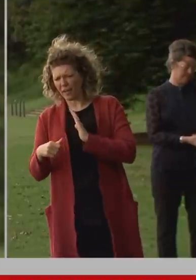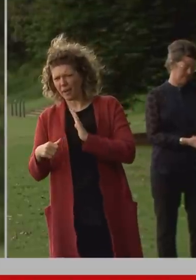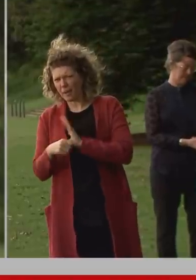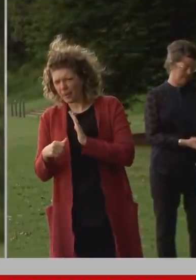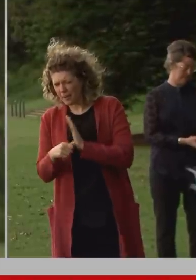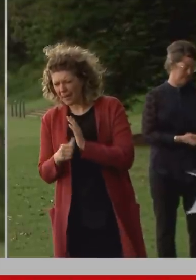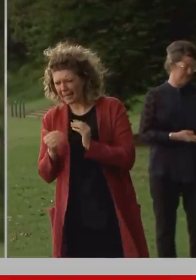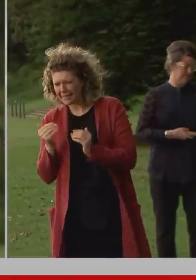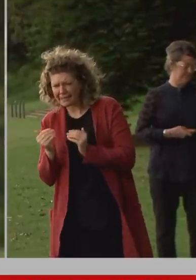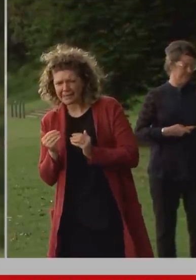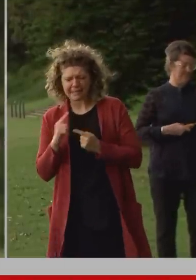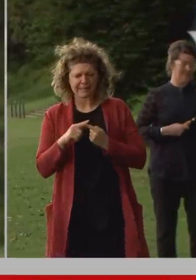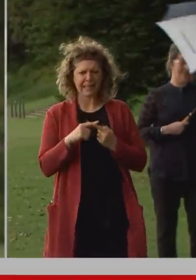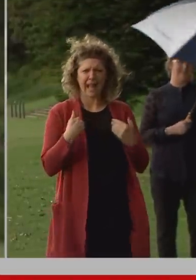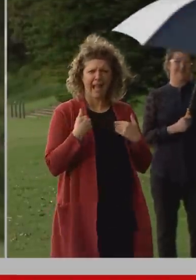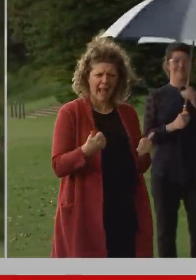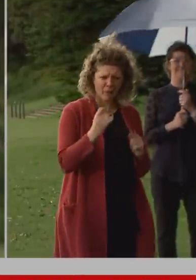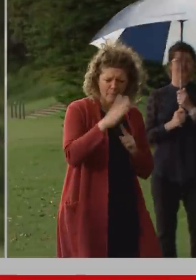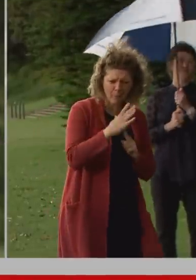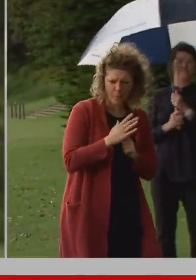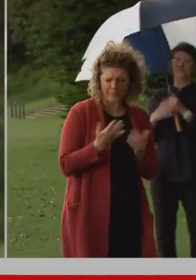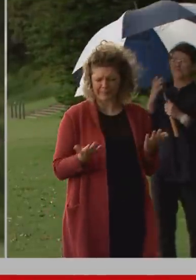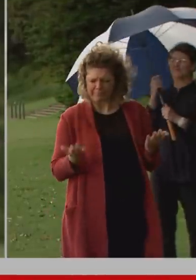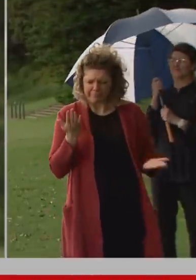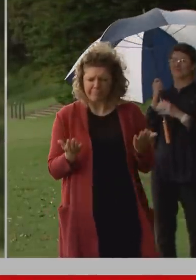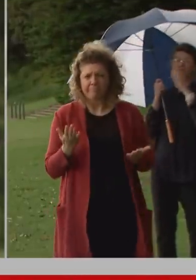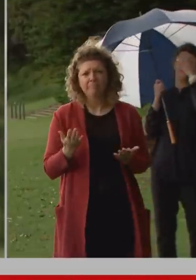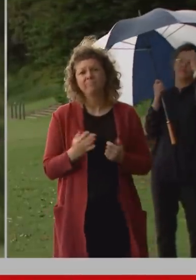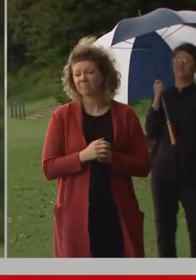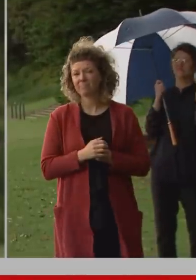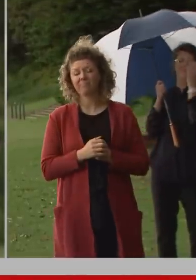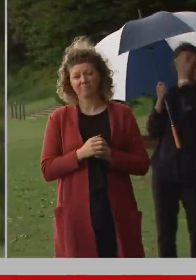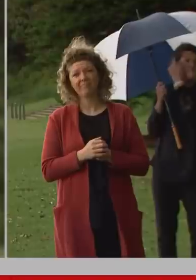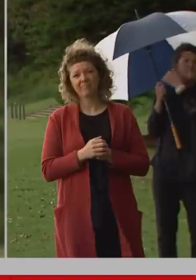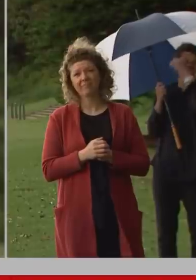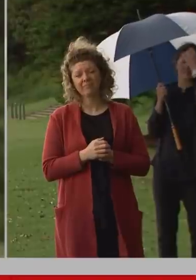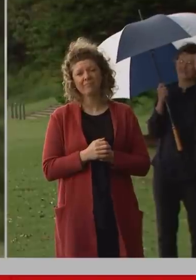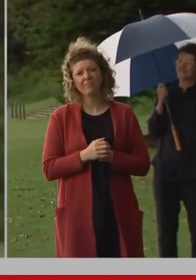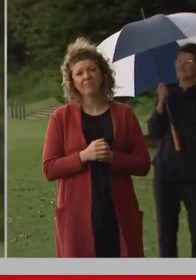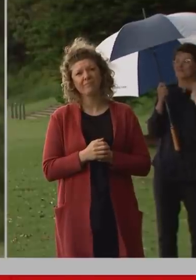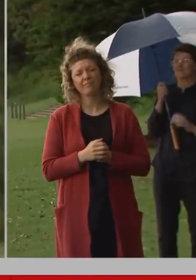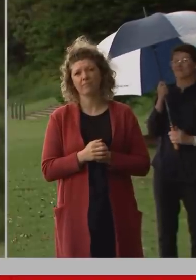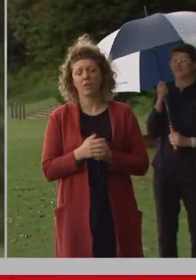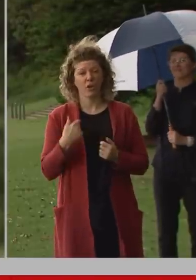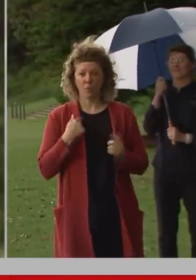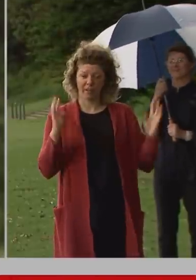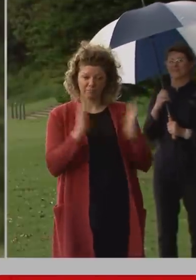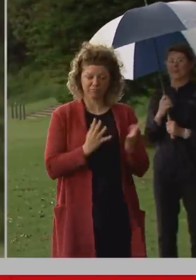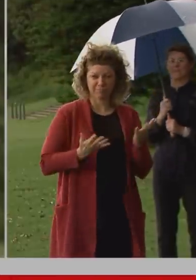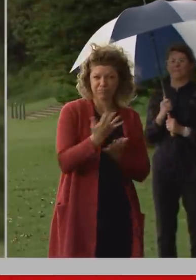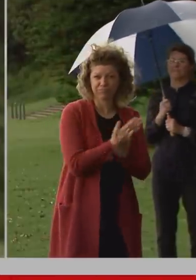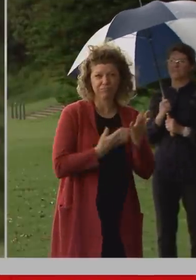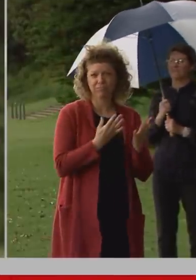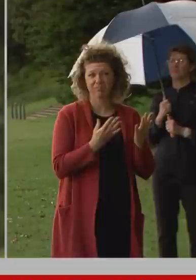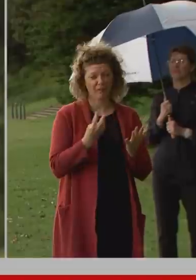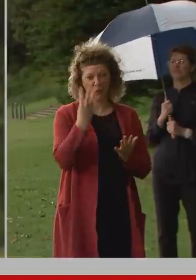and the elected officials make a call and uh as the deputy premier said it was a it was a long meeting it was a robust discussion